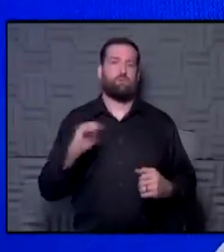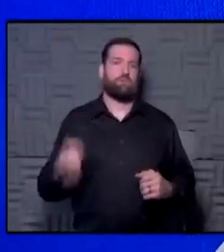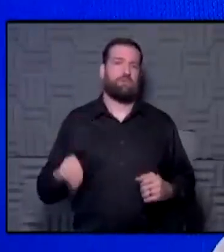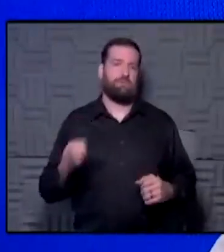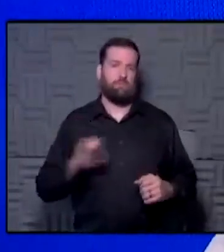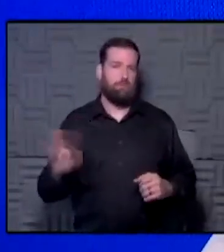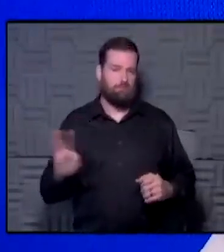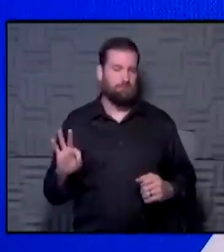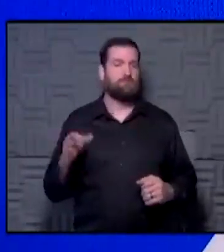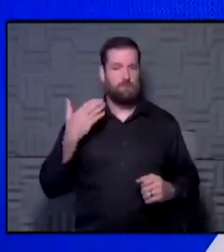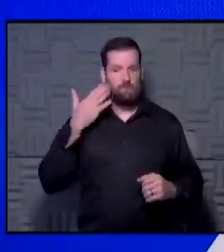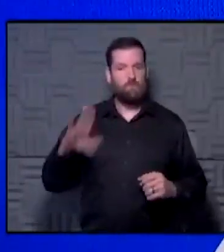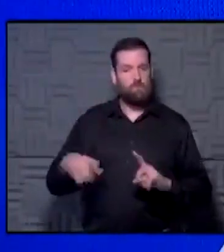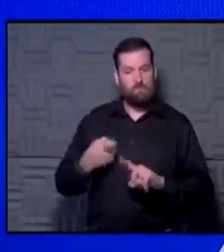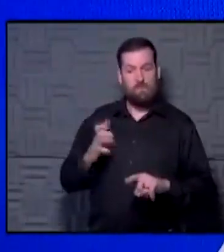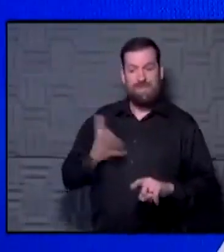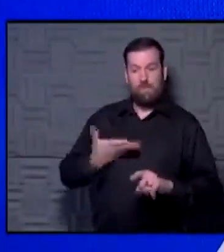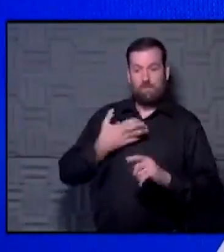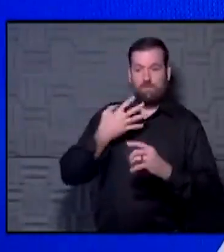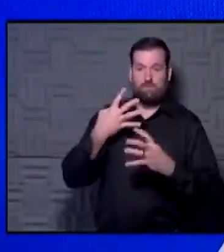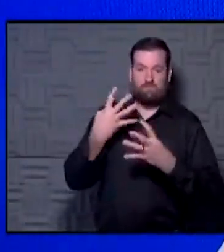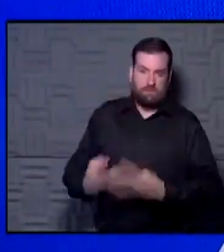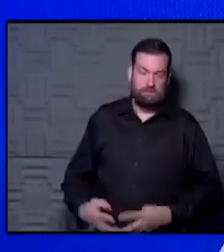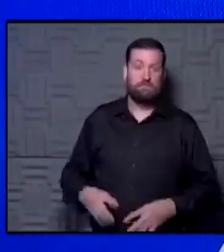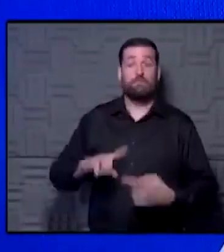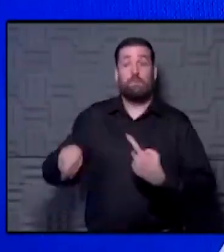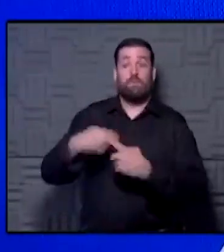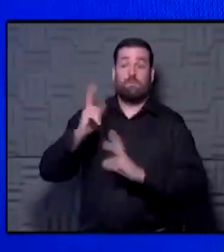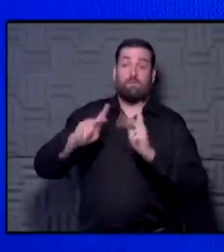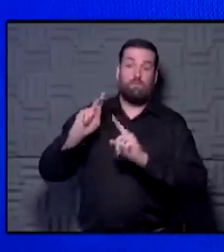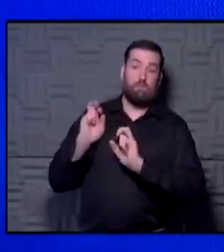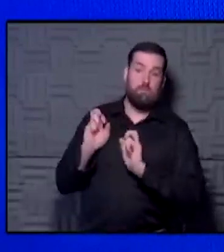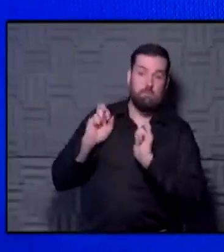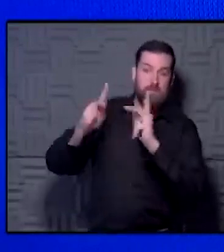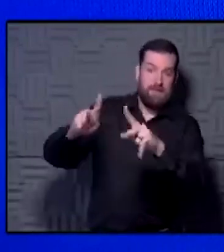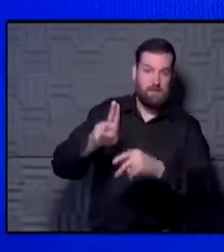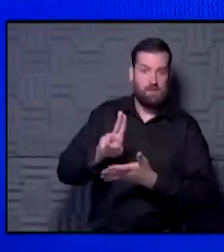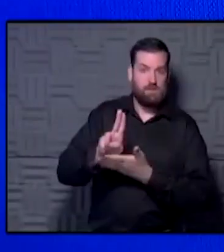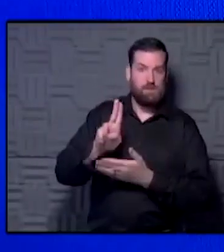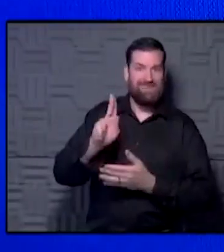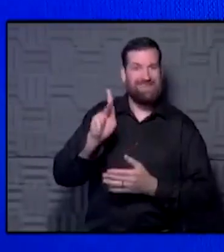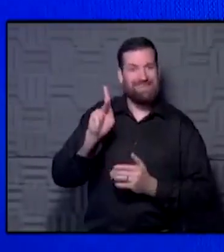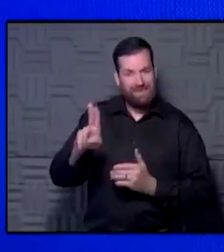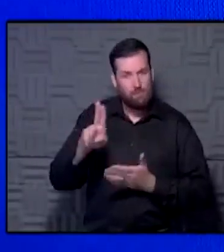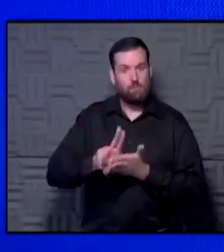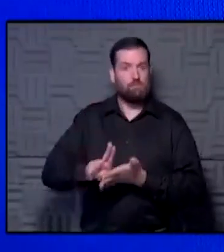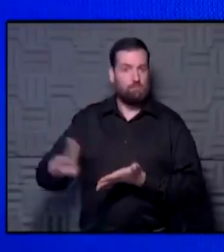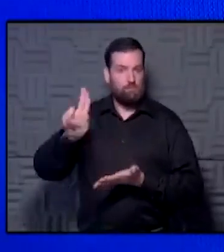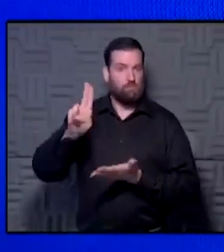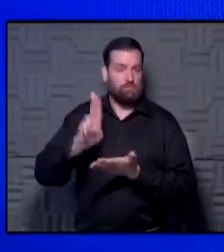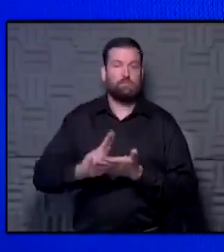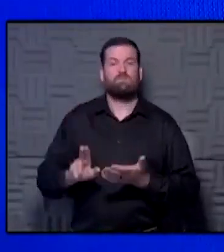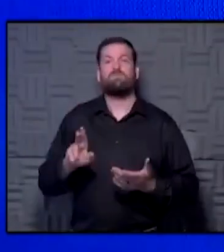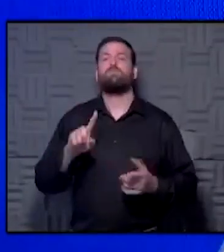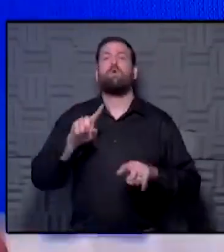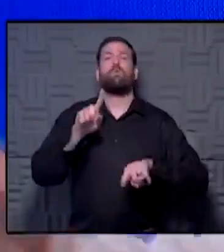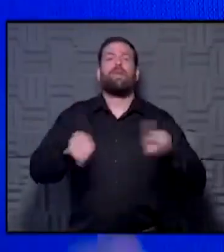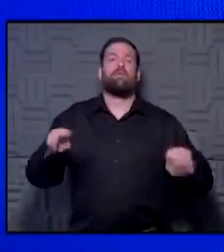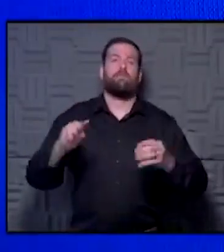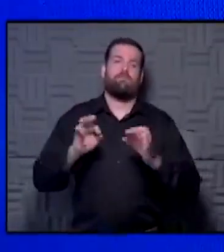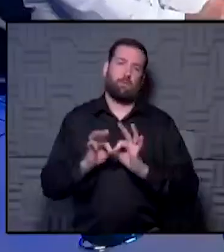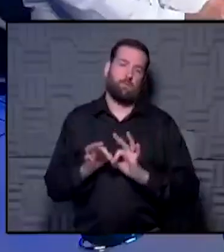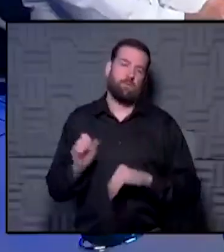But because that's what we know from our screening. We did mass screening when people went back to KU. So I think we have a pretty good sense of what the actual random values are.